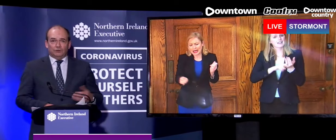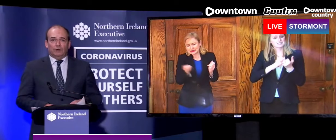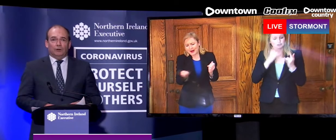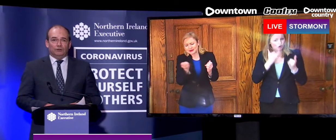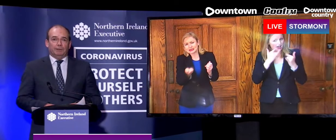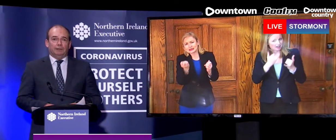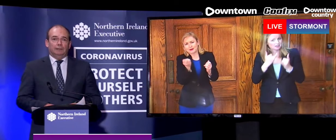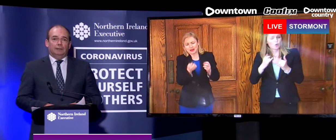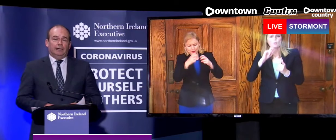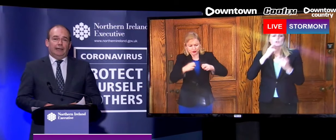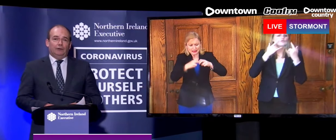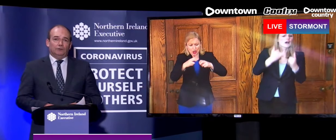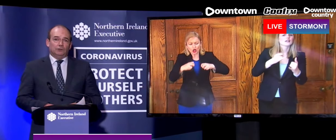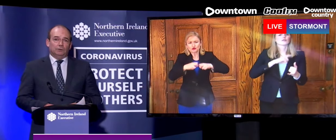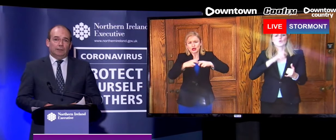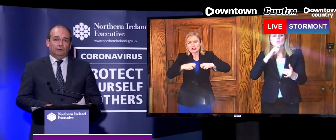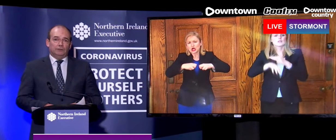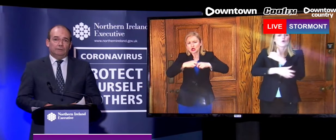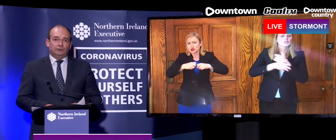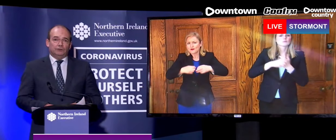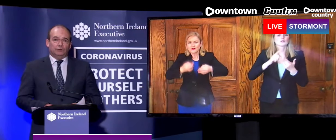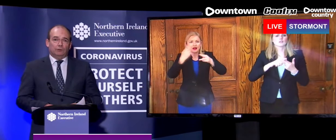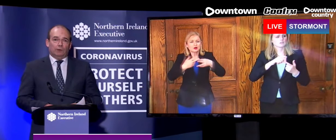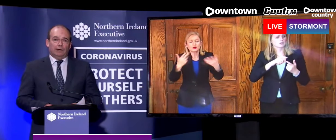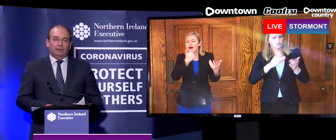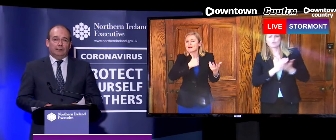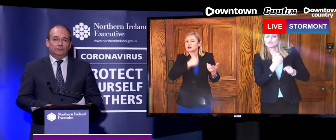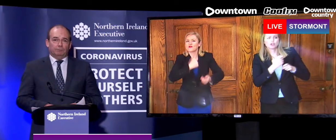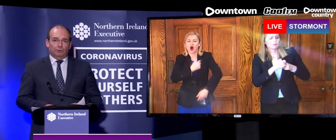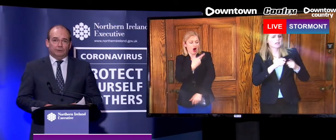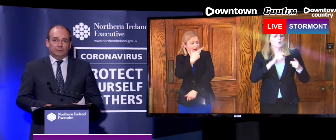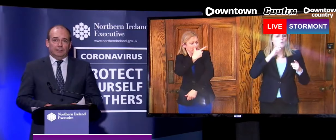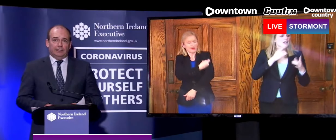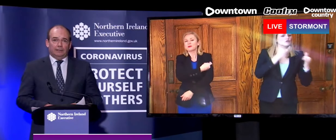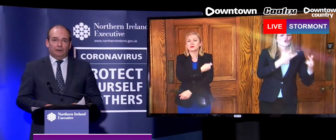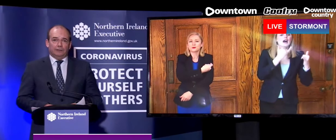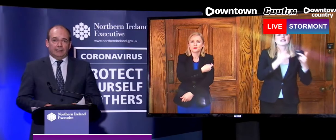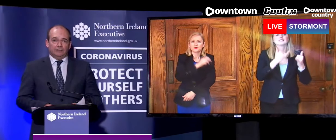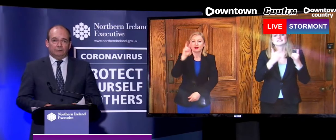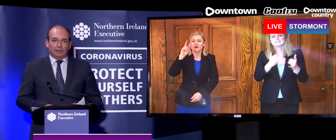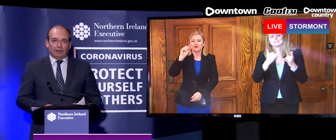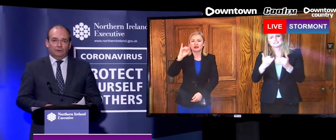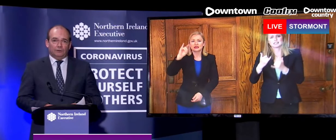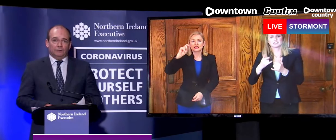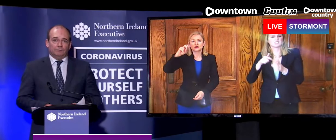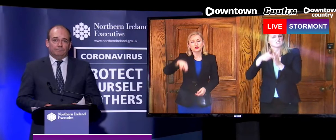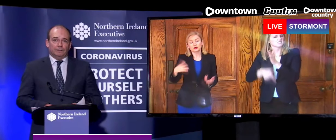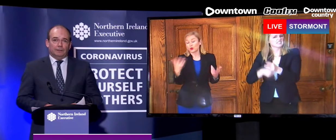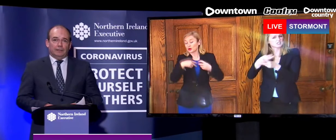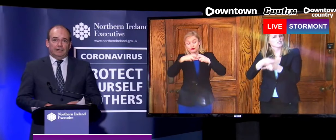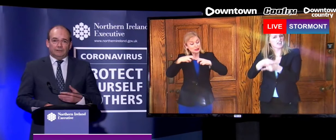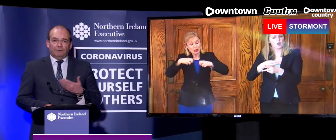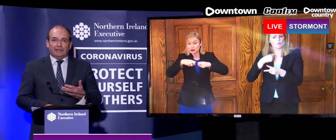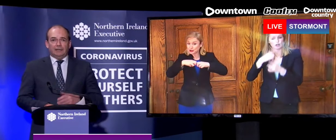patients who are in hospital and also those individuals who require support in our intensive care units.